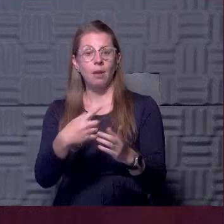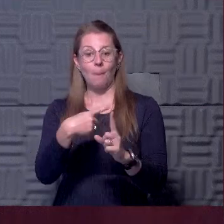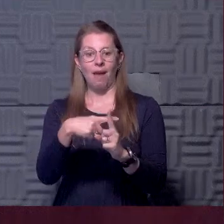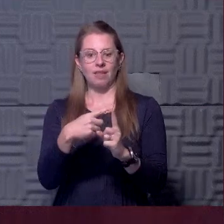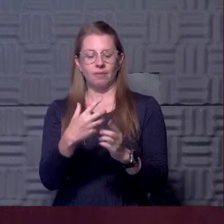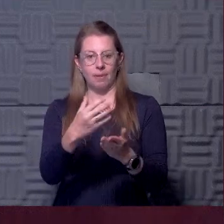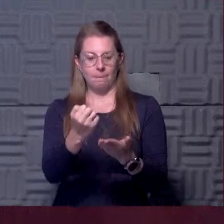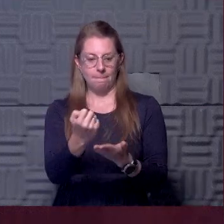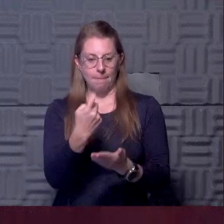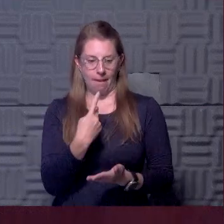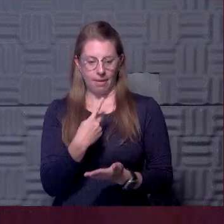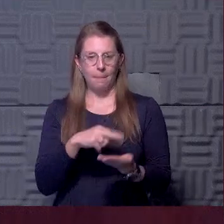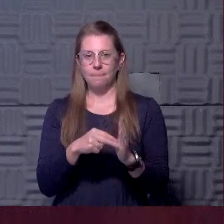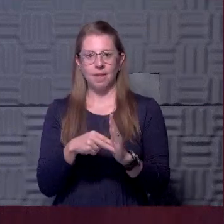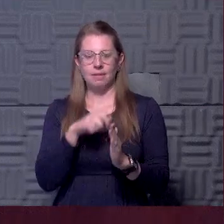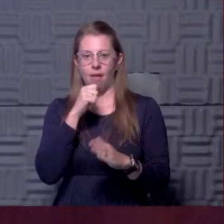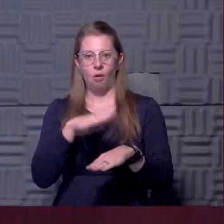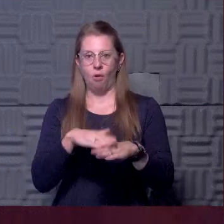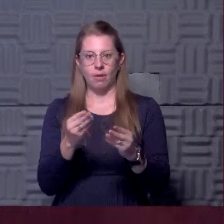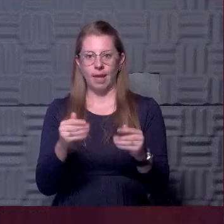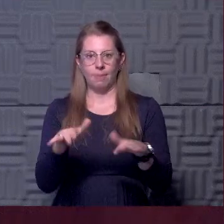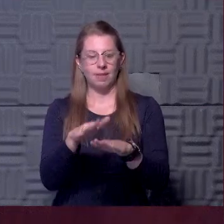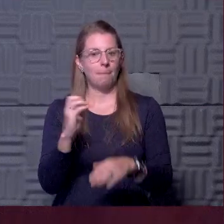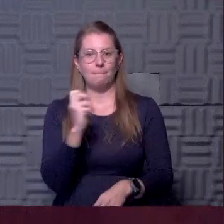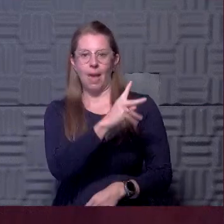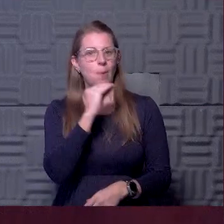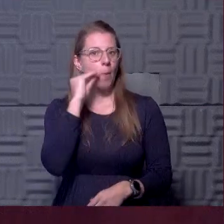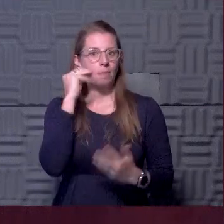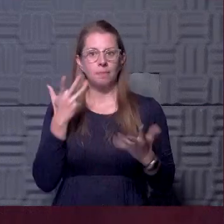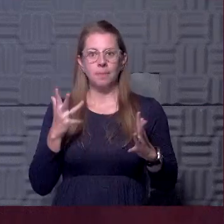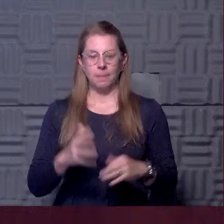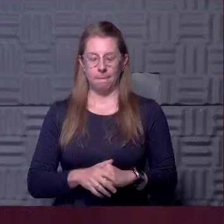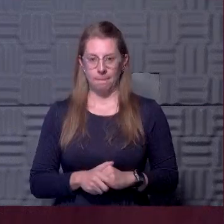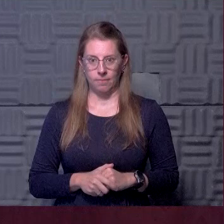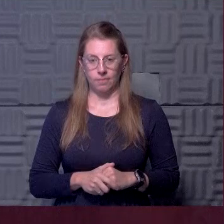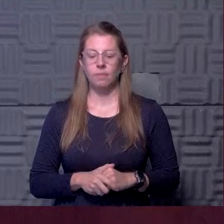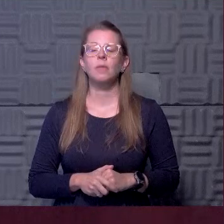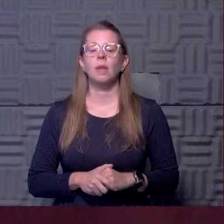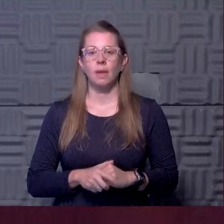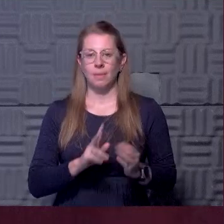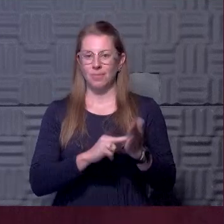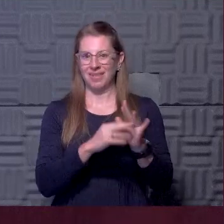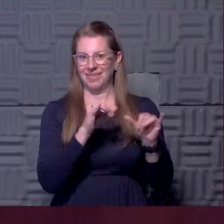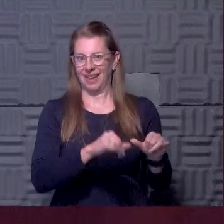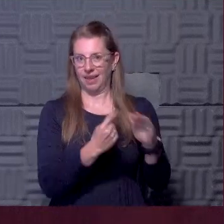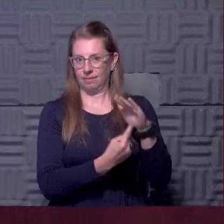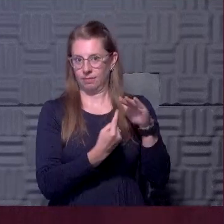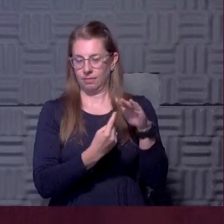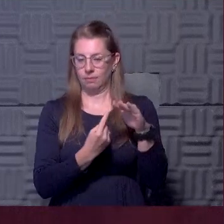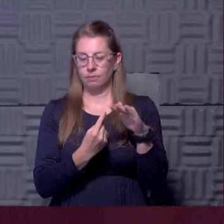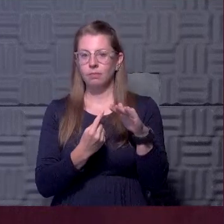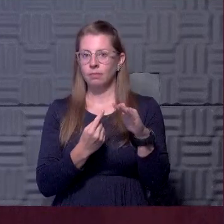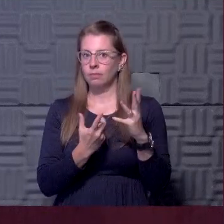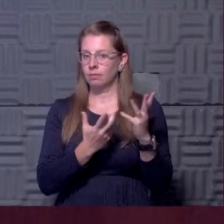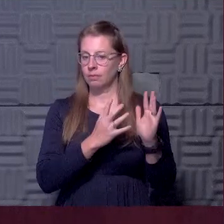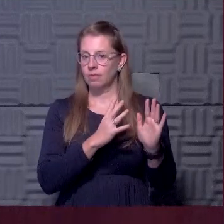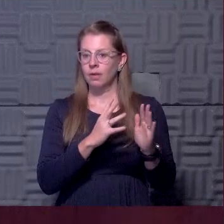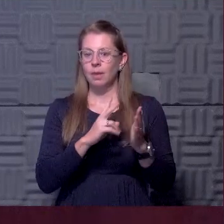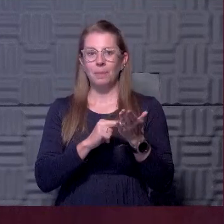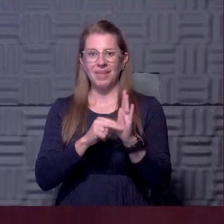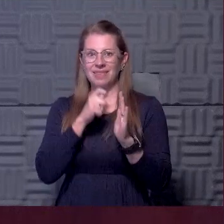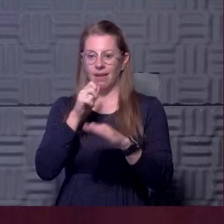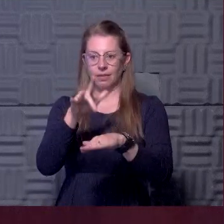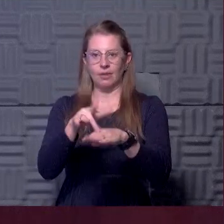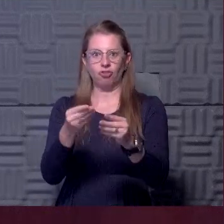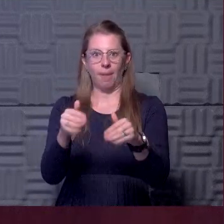positives they're not on campus so they're back home. That allows us to maintain isolation capacity on campus and also allows us to